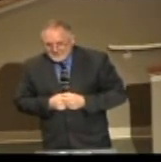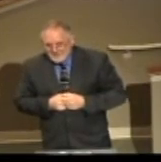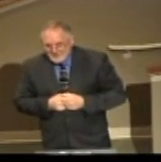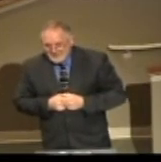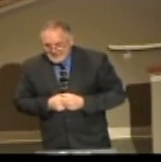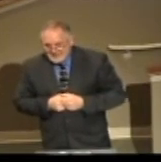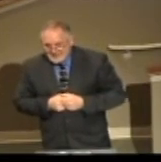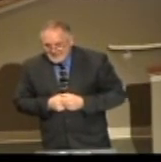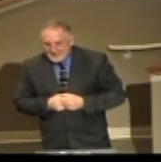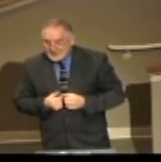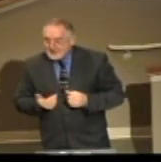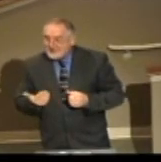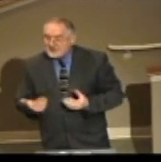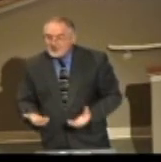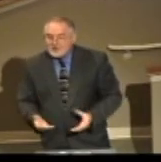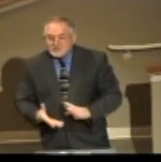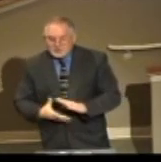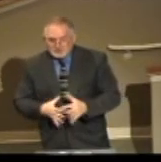Well, let me give you a story.